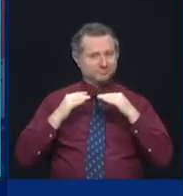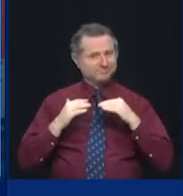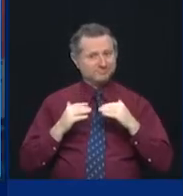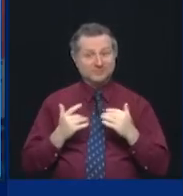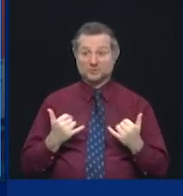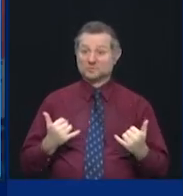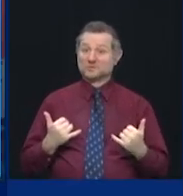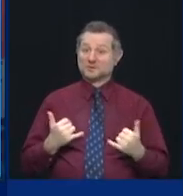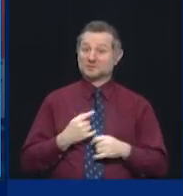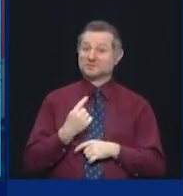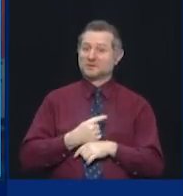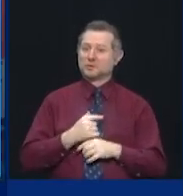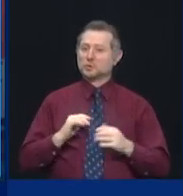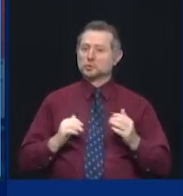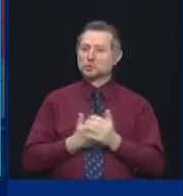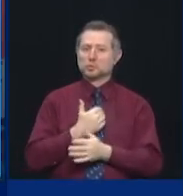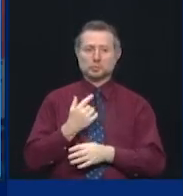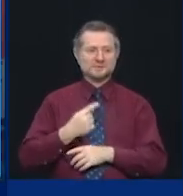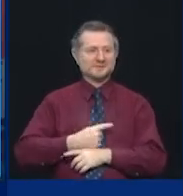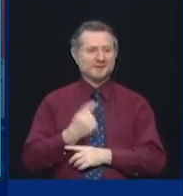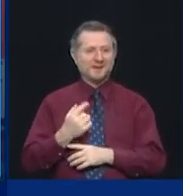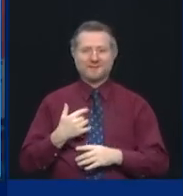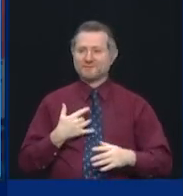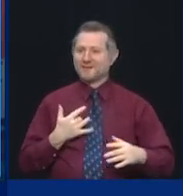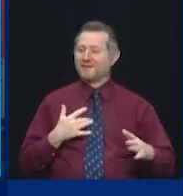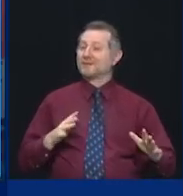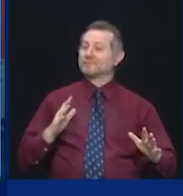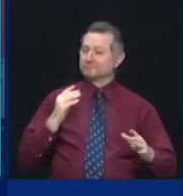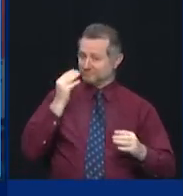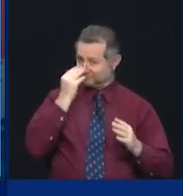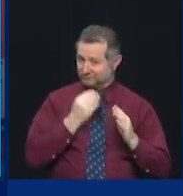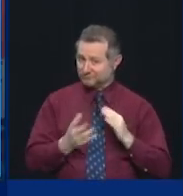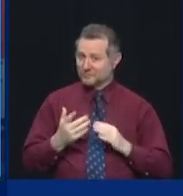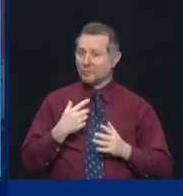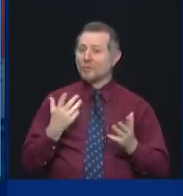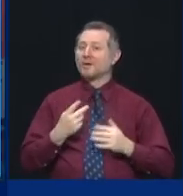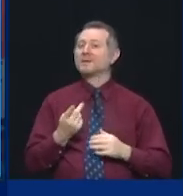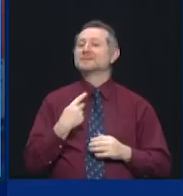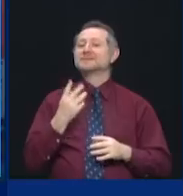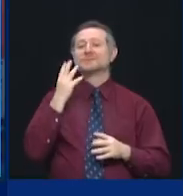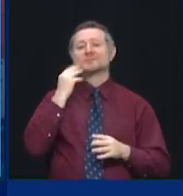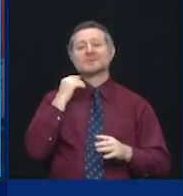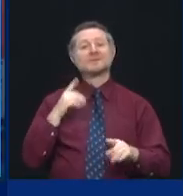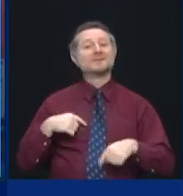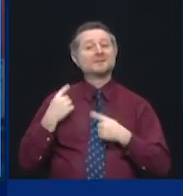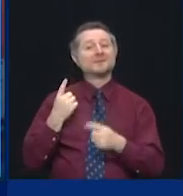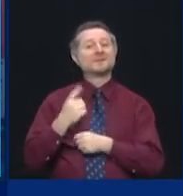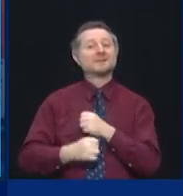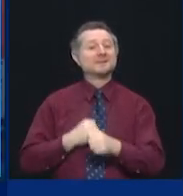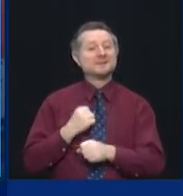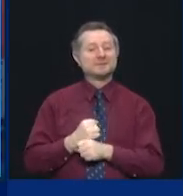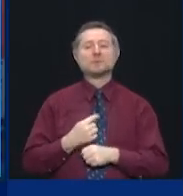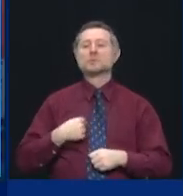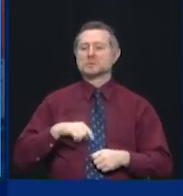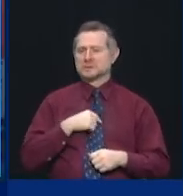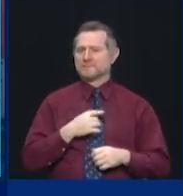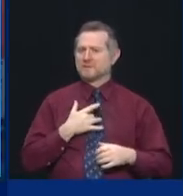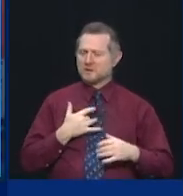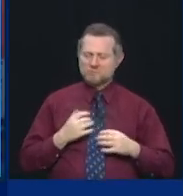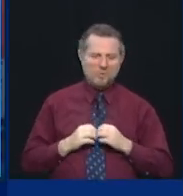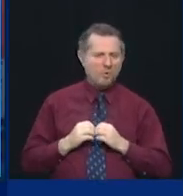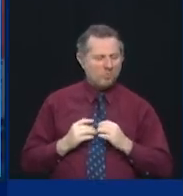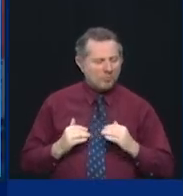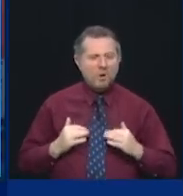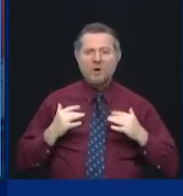are buoyed by what we just went through. Yes, it was painful. Yes, we